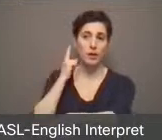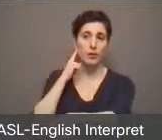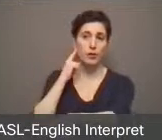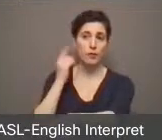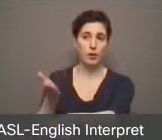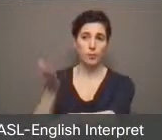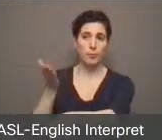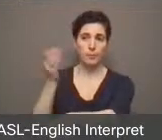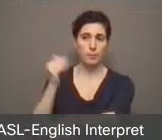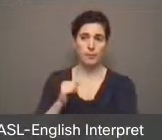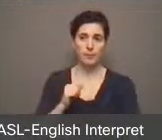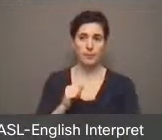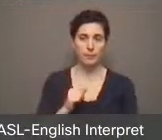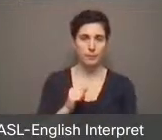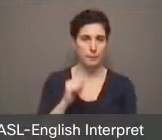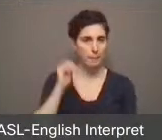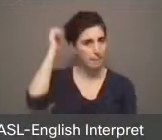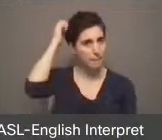Joseph Pierce?